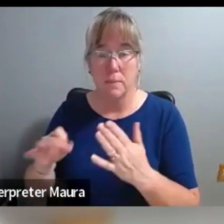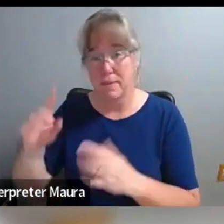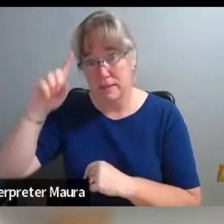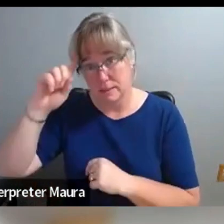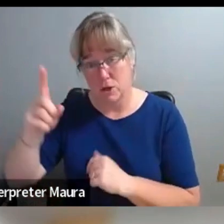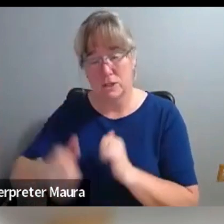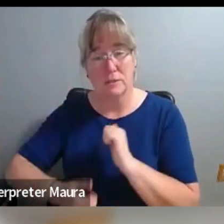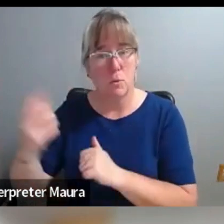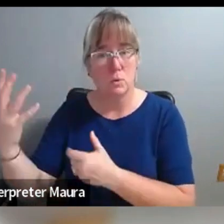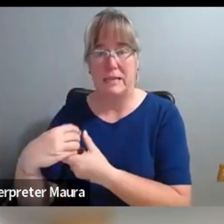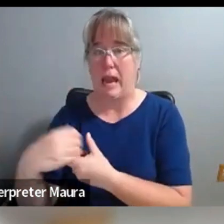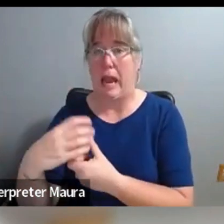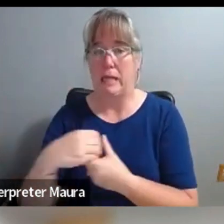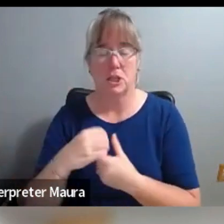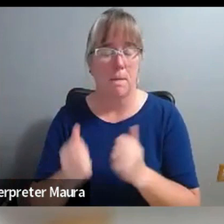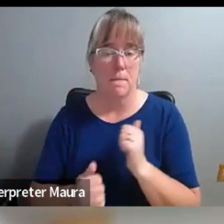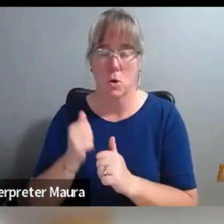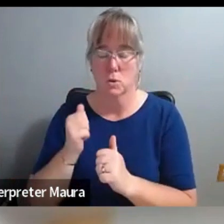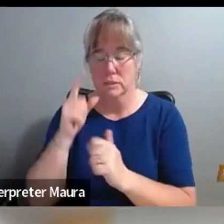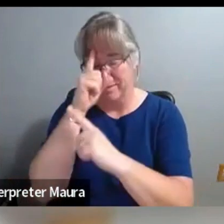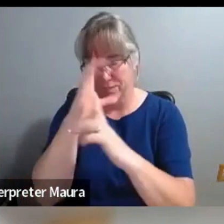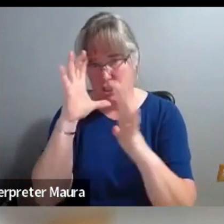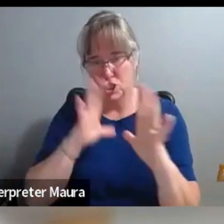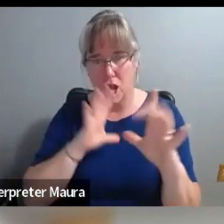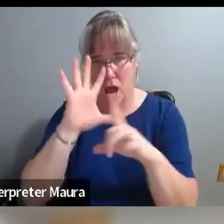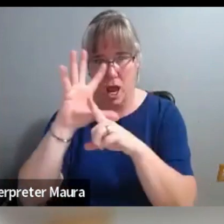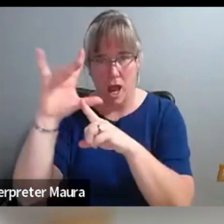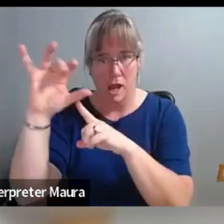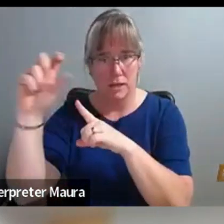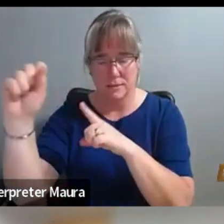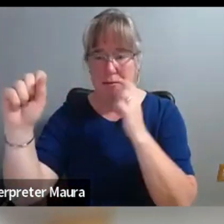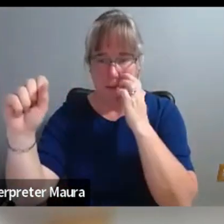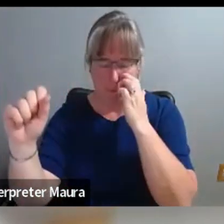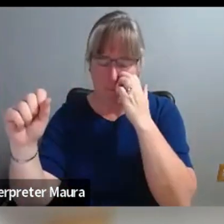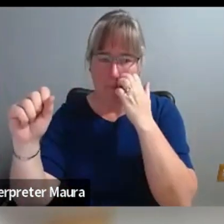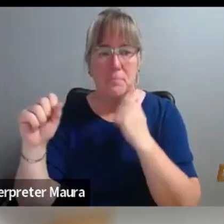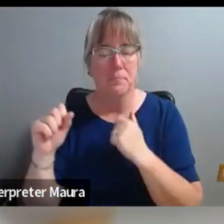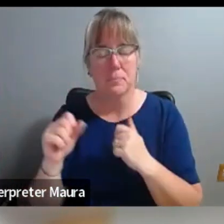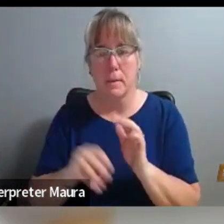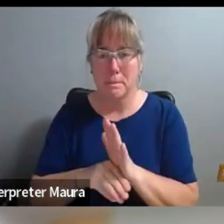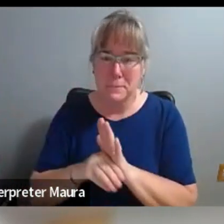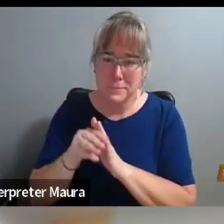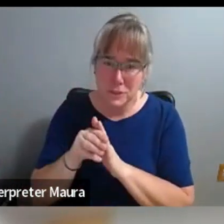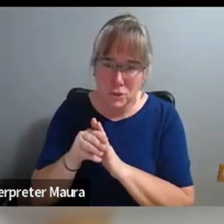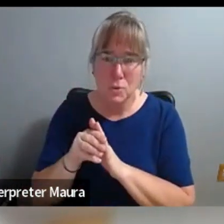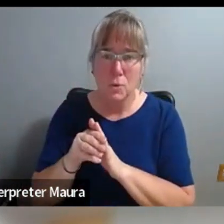engaged, like most visionary, really mature,